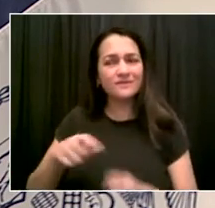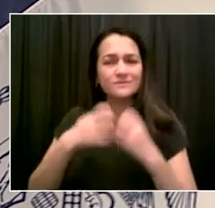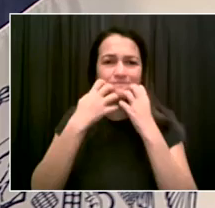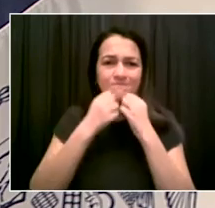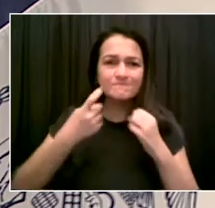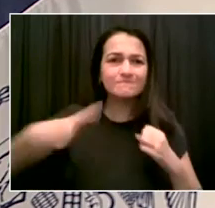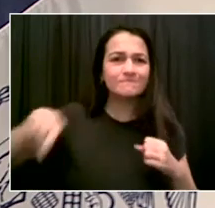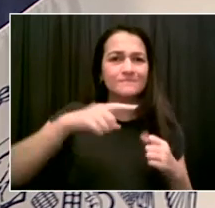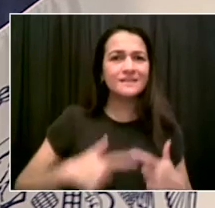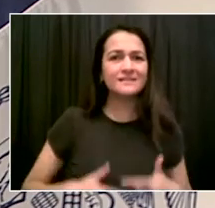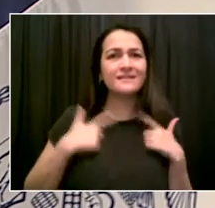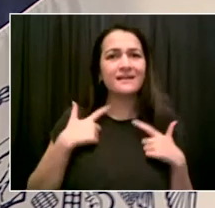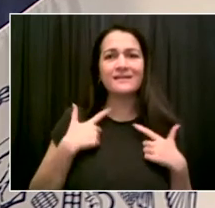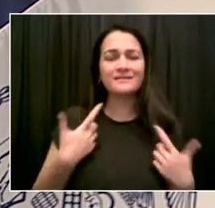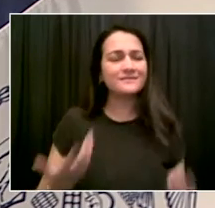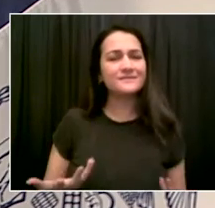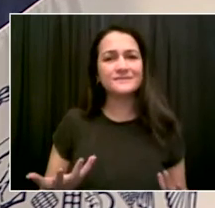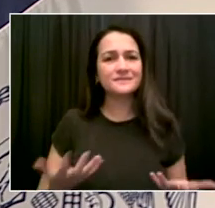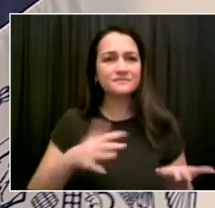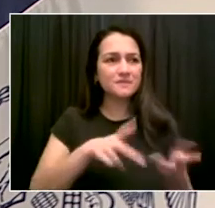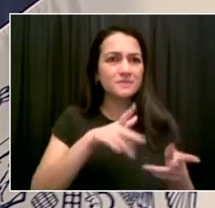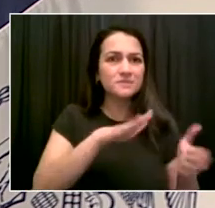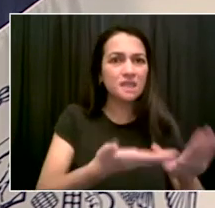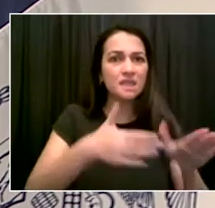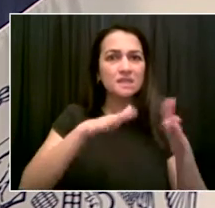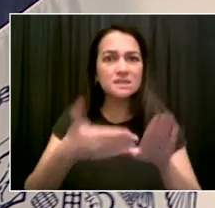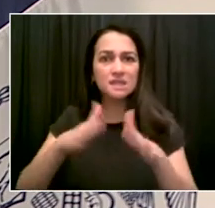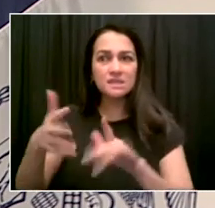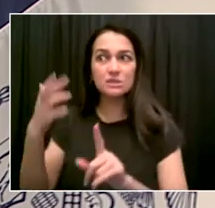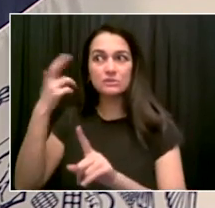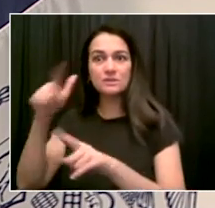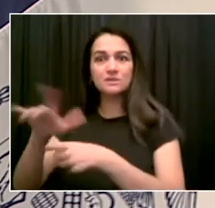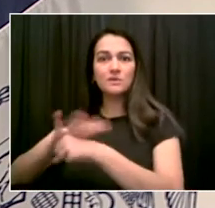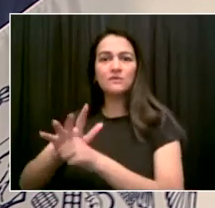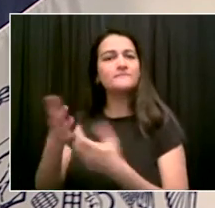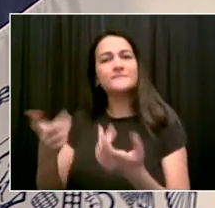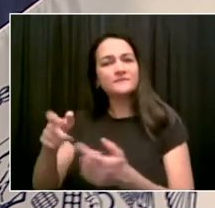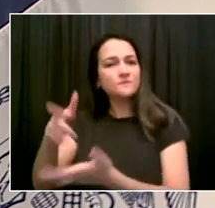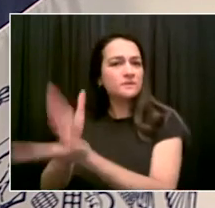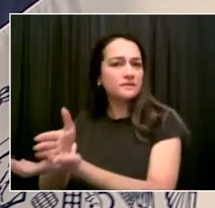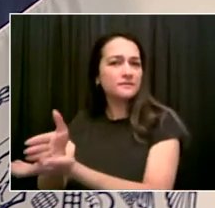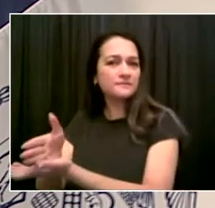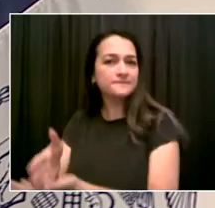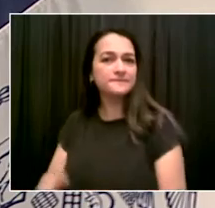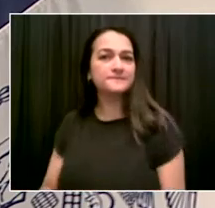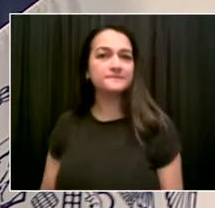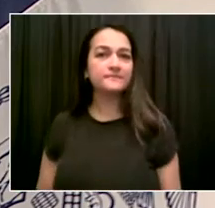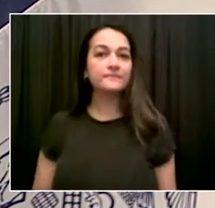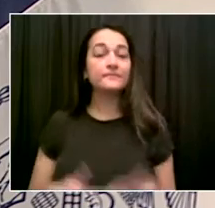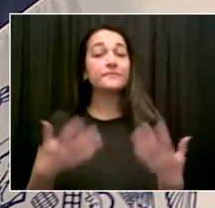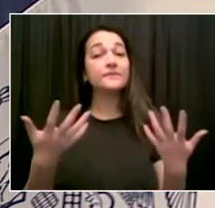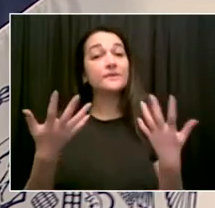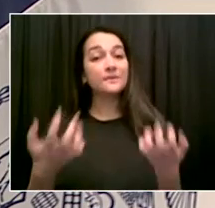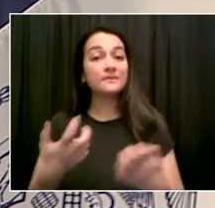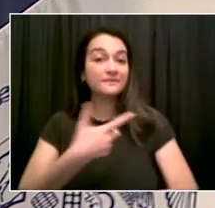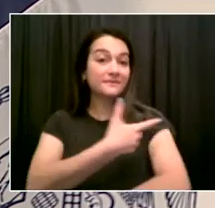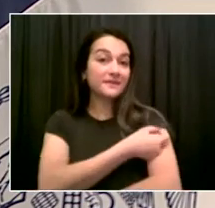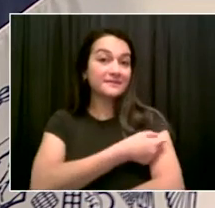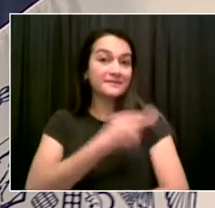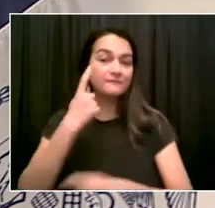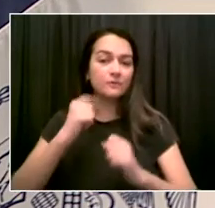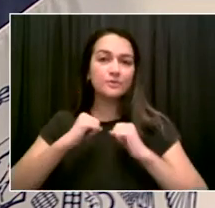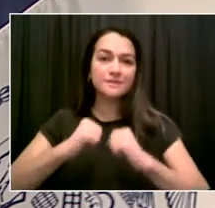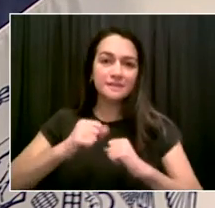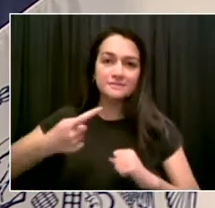higher level of vaccination in this city. And that is the key to protecting people and the key to our recovery. That's